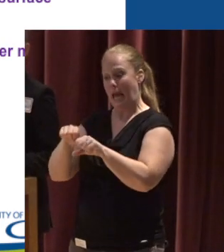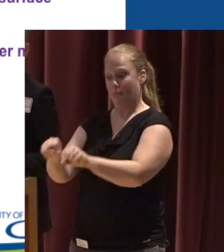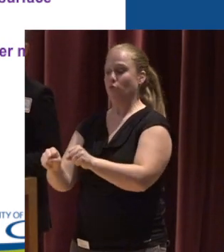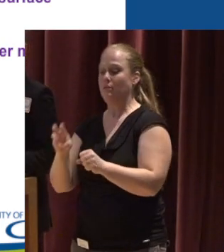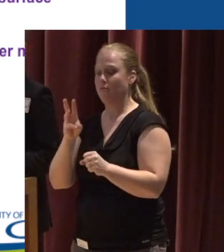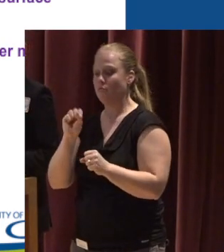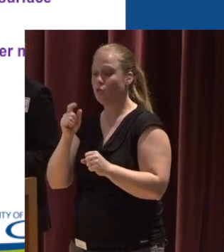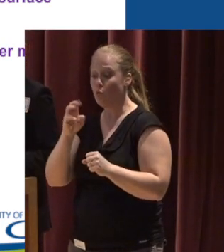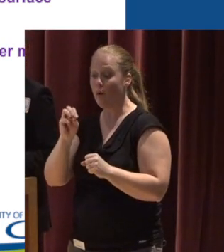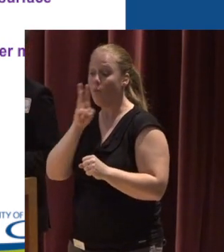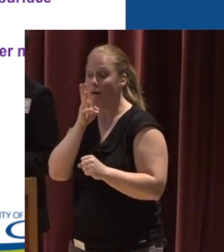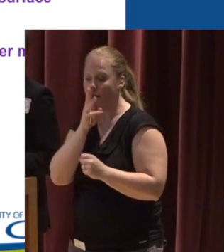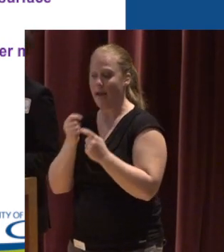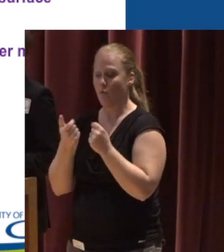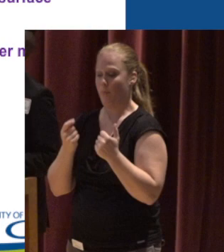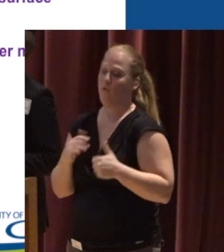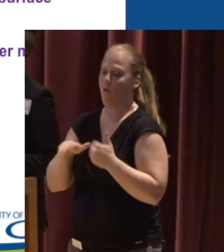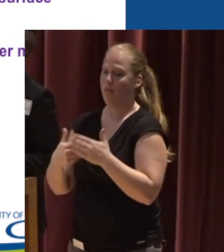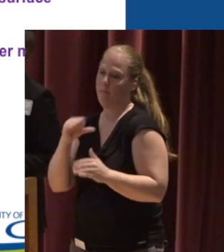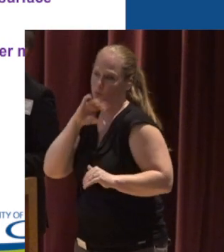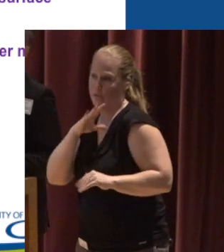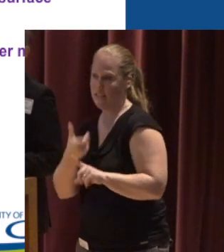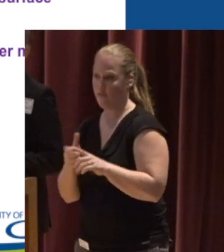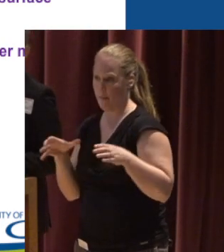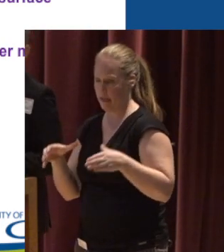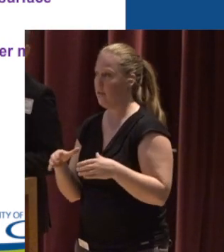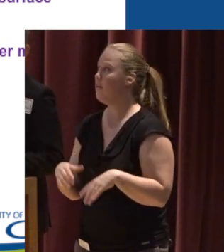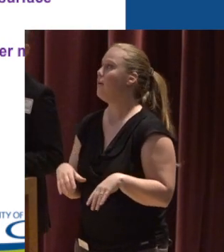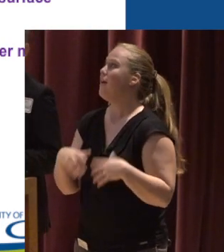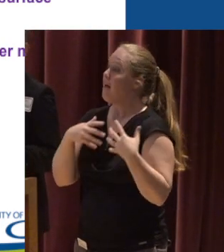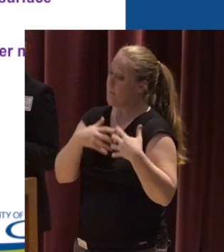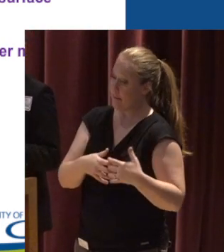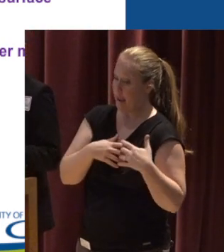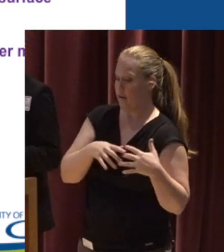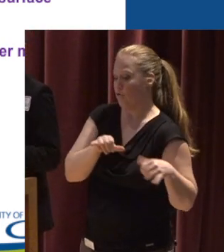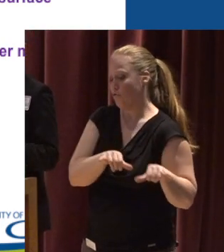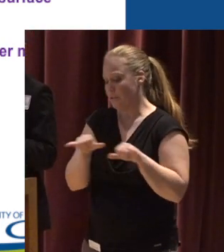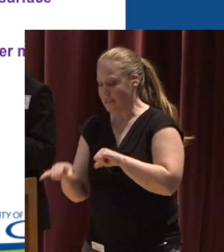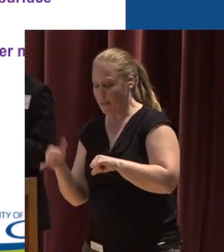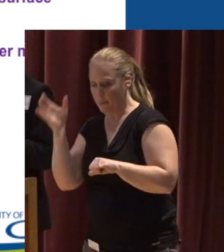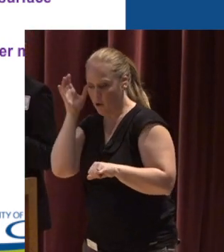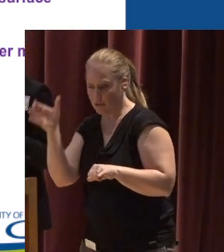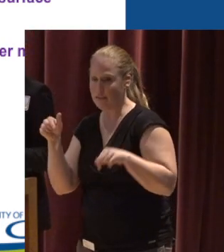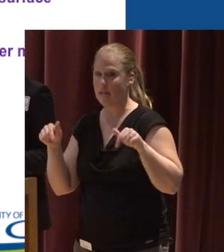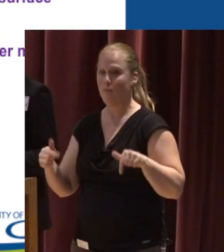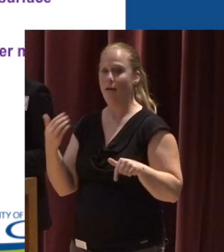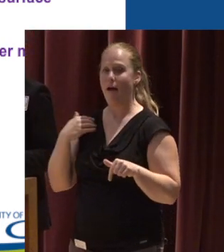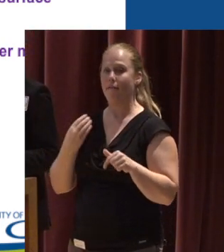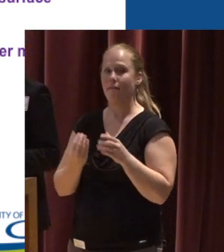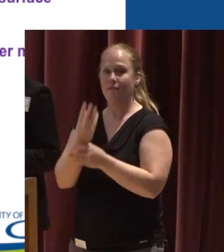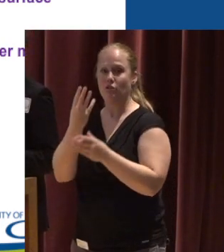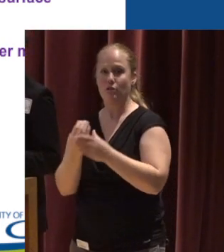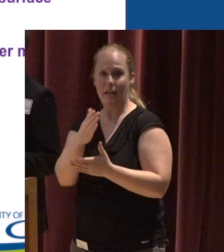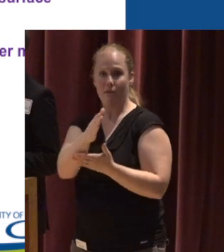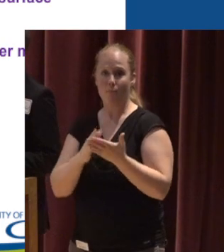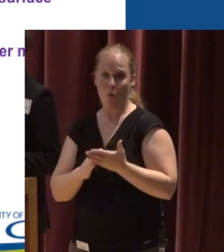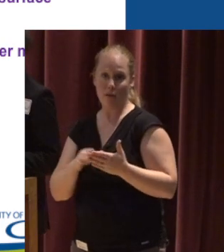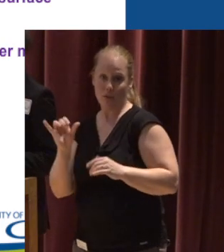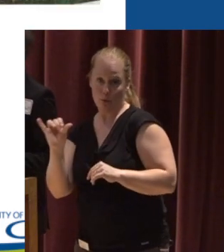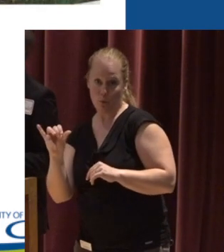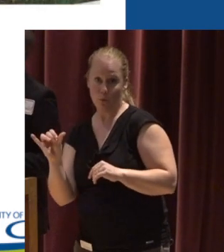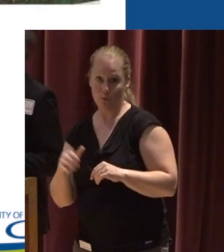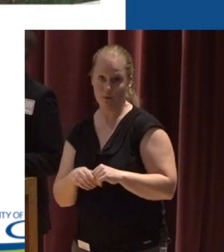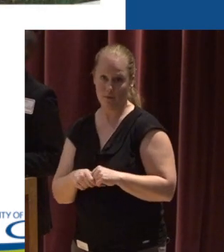stormwater And removing pollutants And unlike mechanical treatment As I said There's a vegetated component to these